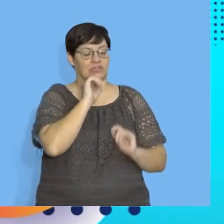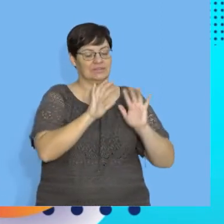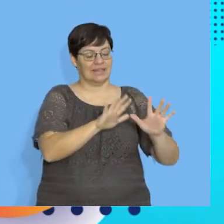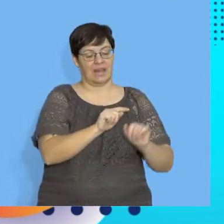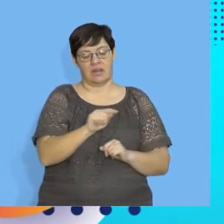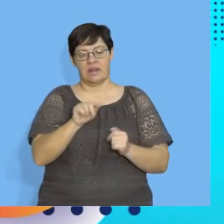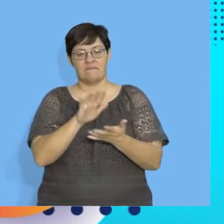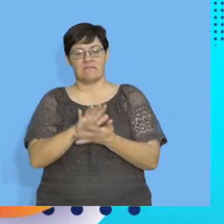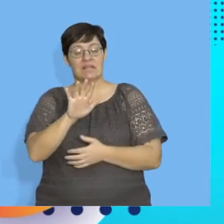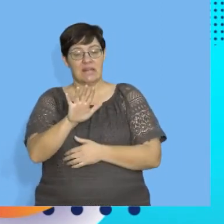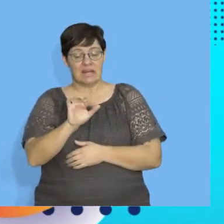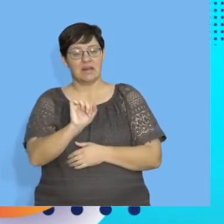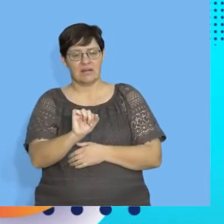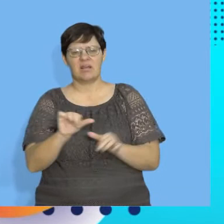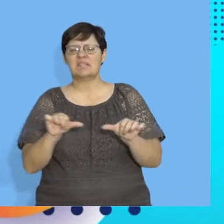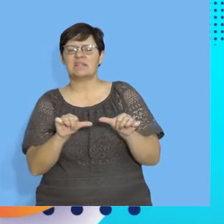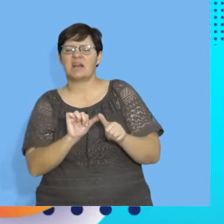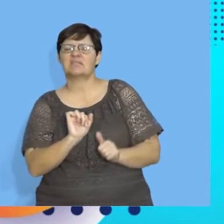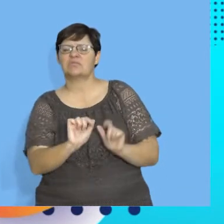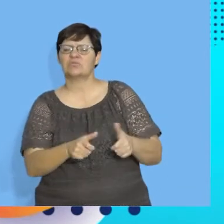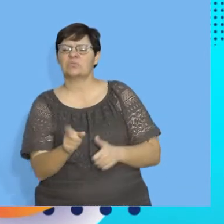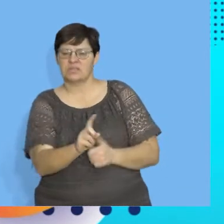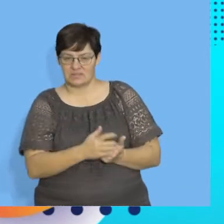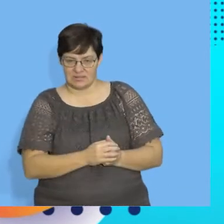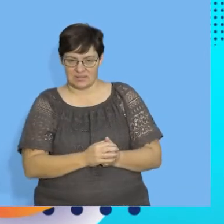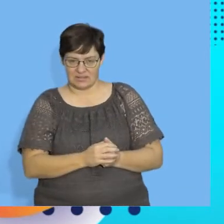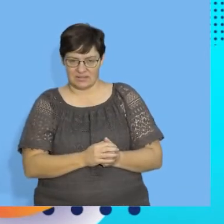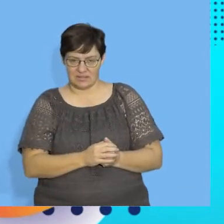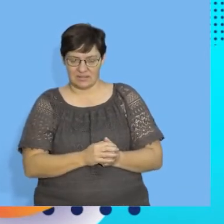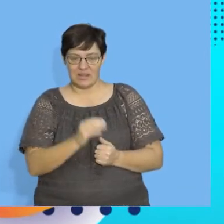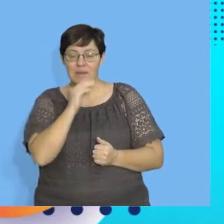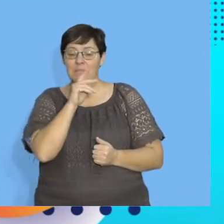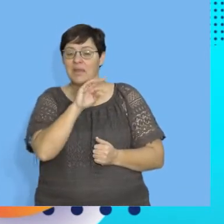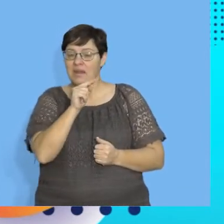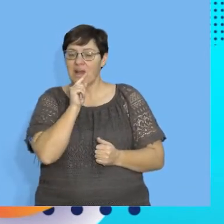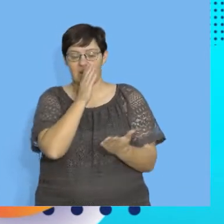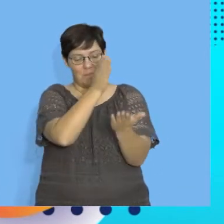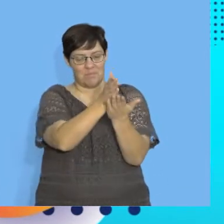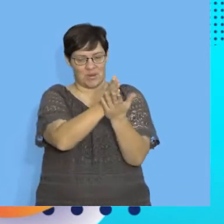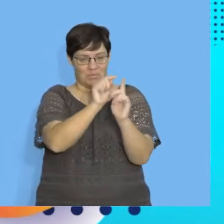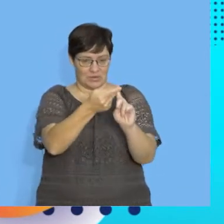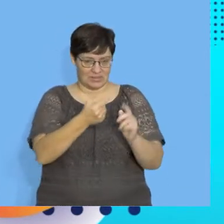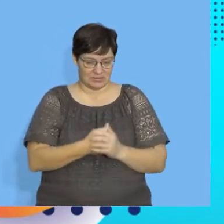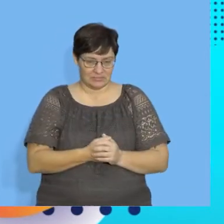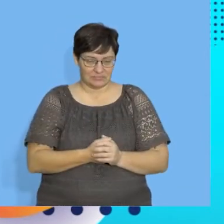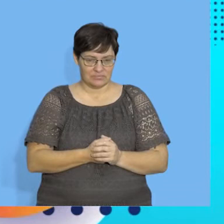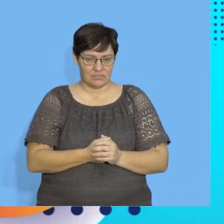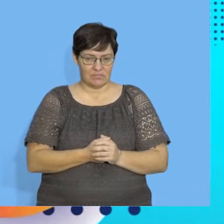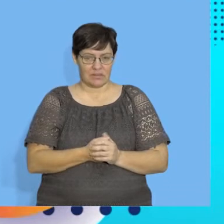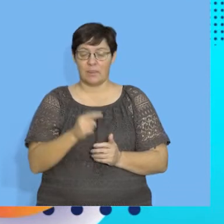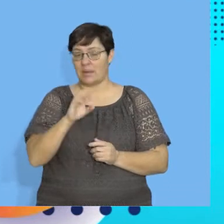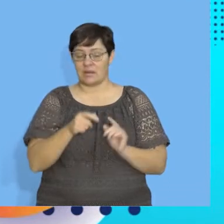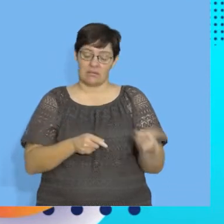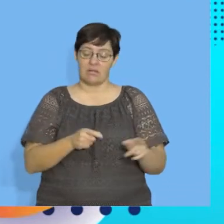So, the data is grouped. And to calculate the mean, we use midpoints. Okay. So, the mean is the